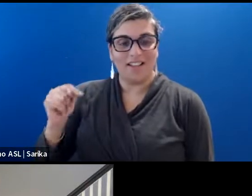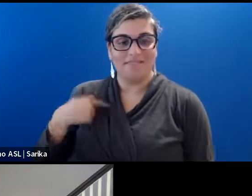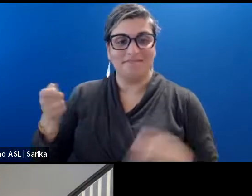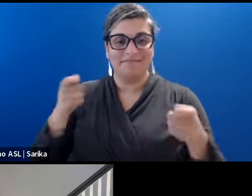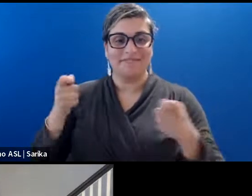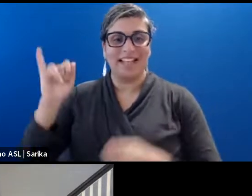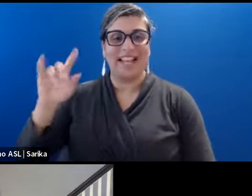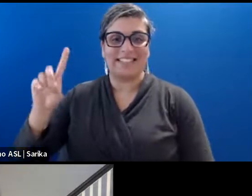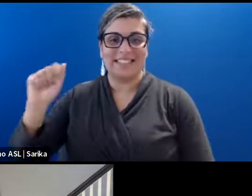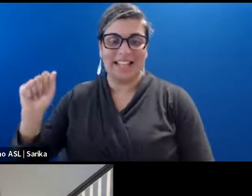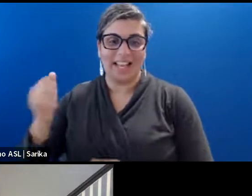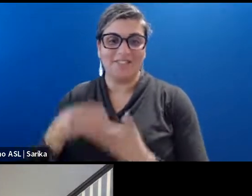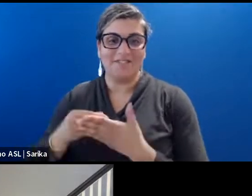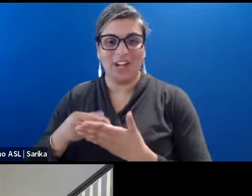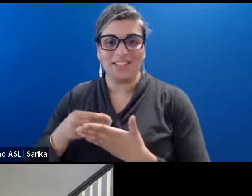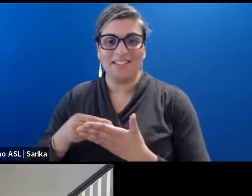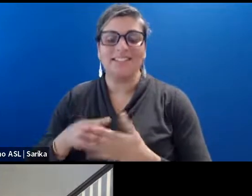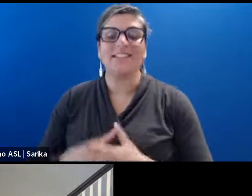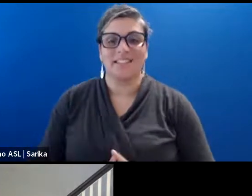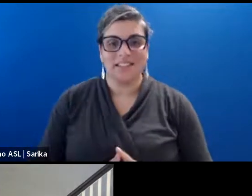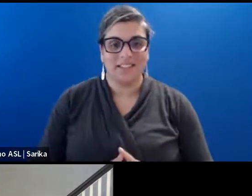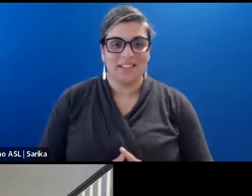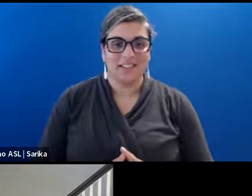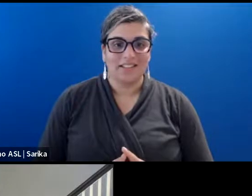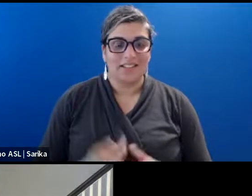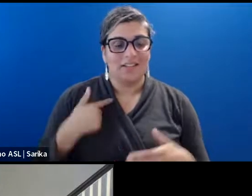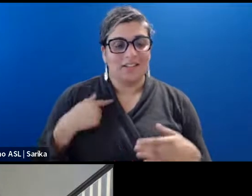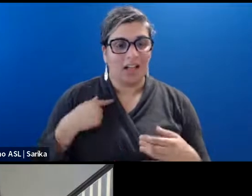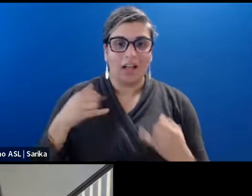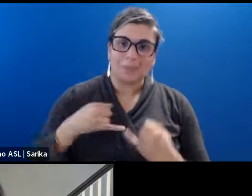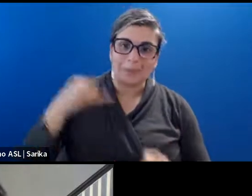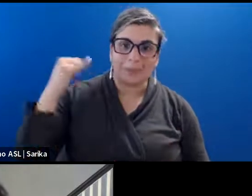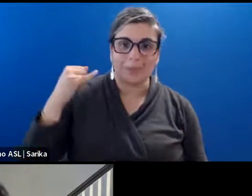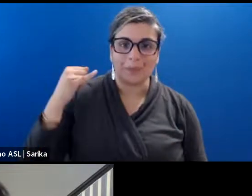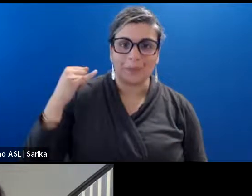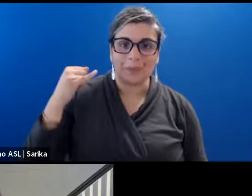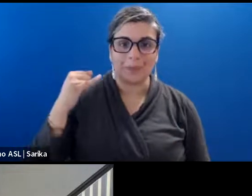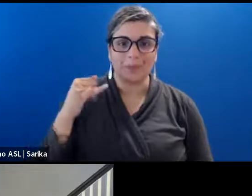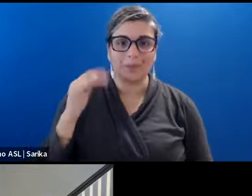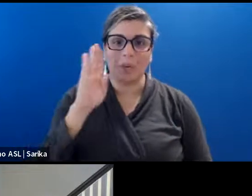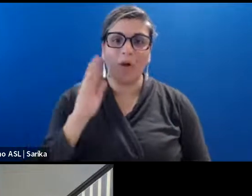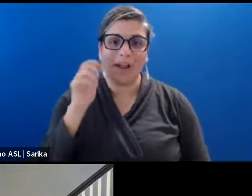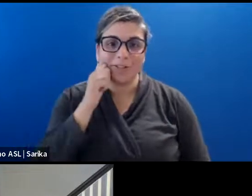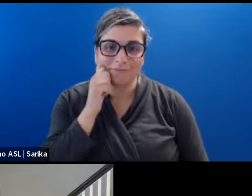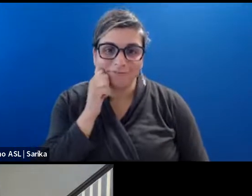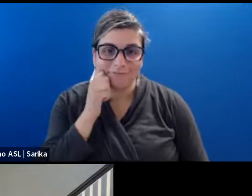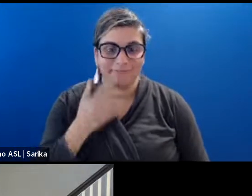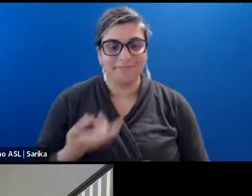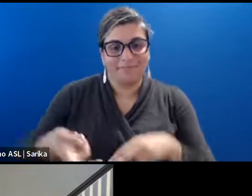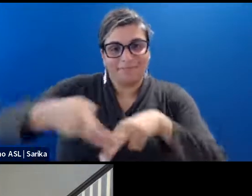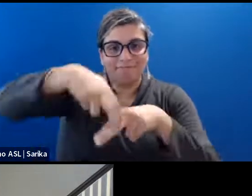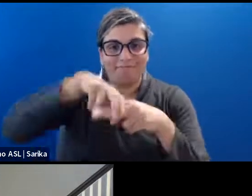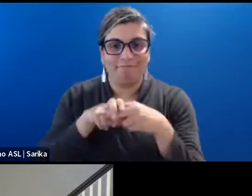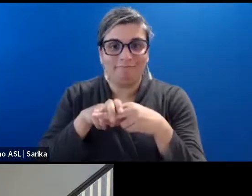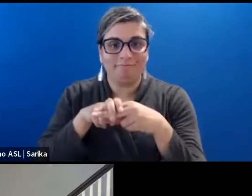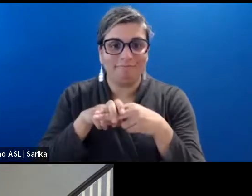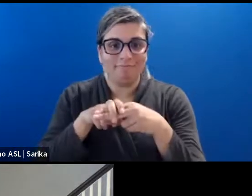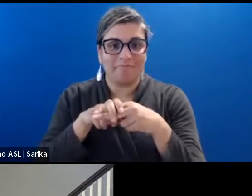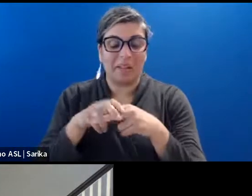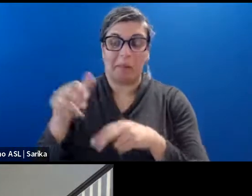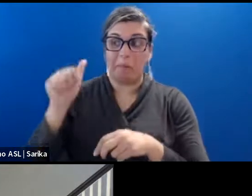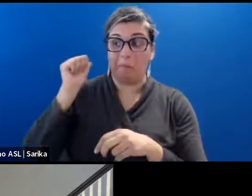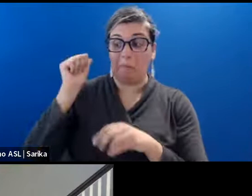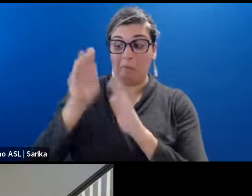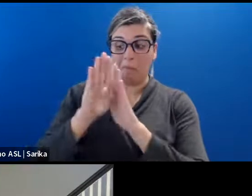Funds. I am a slender woman with brown skin, sitting in front of a blurred white background.